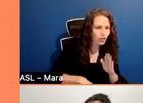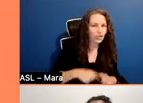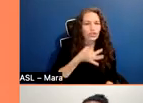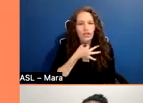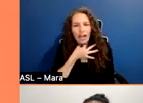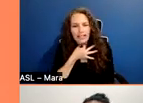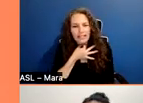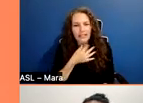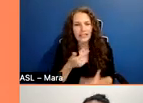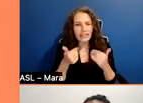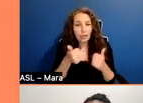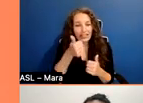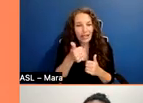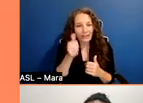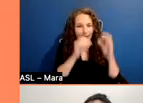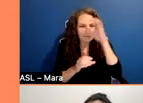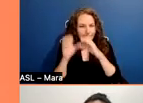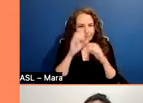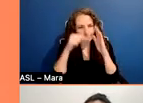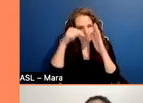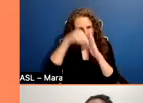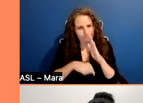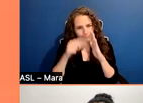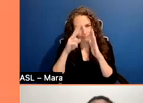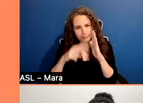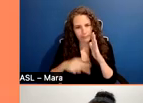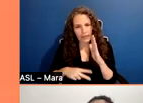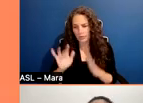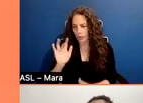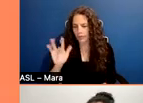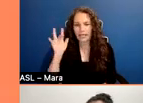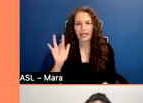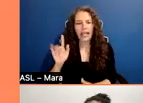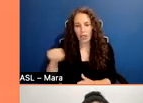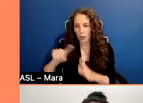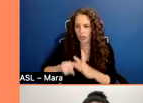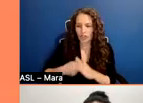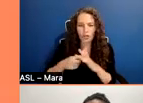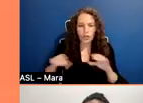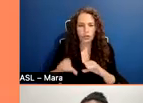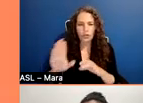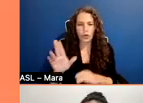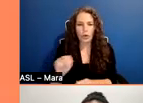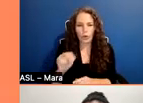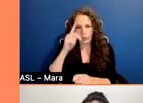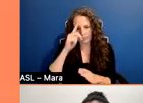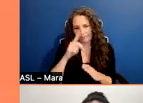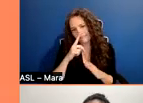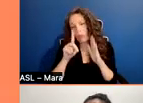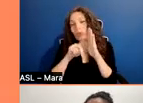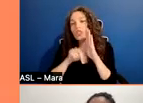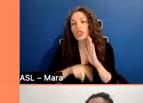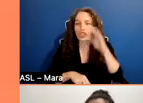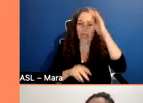that's what you can do with the handouts is actually, um, start to do your own research. Cause that's ultimately what, um,